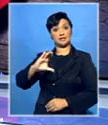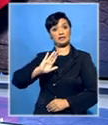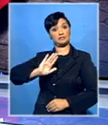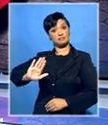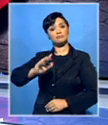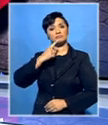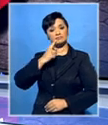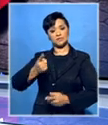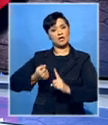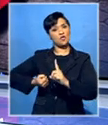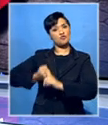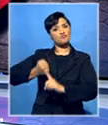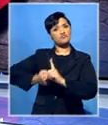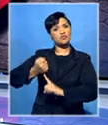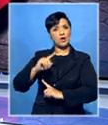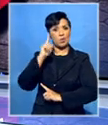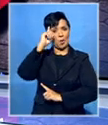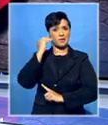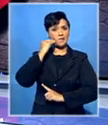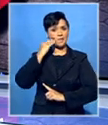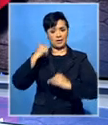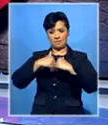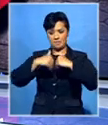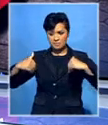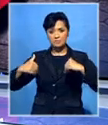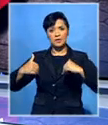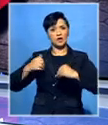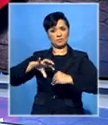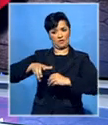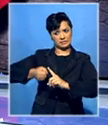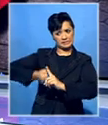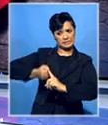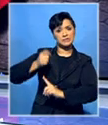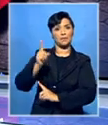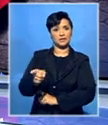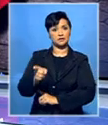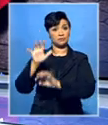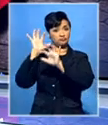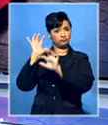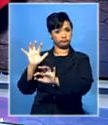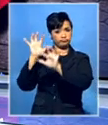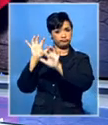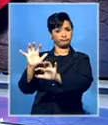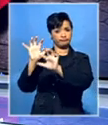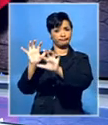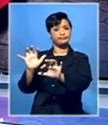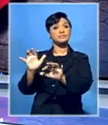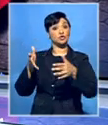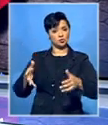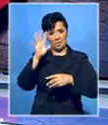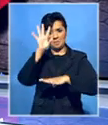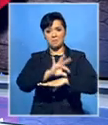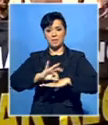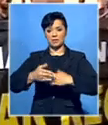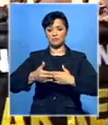It says it's launching a campaign against racism in the province. Mass demonstrations, pickets and rallies have been planned.